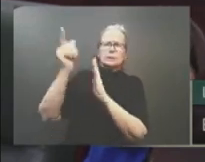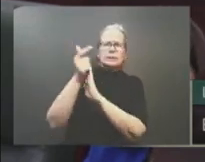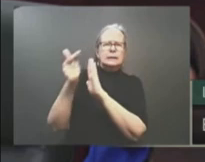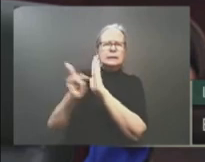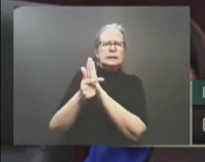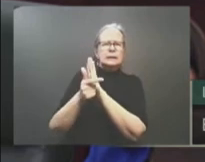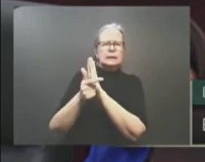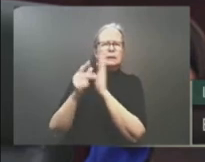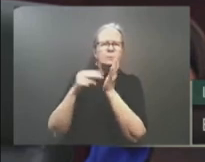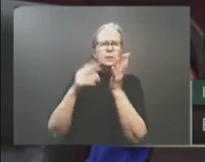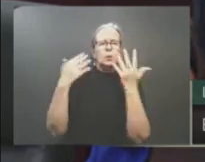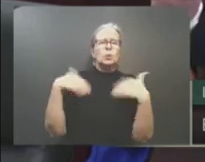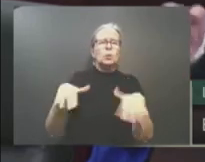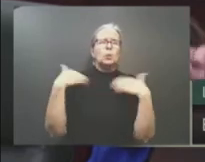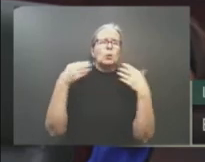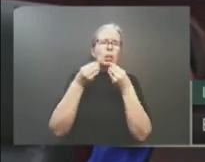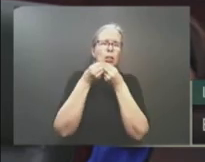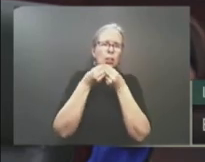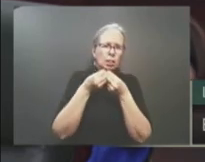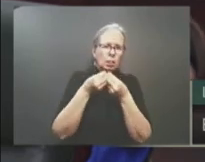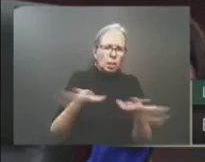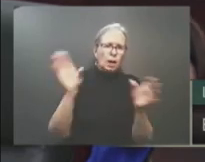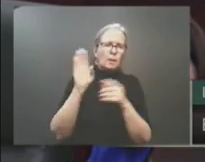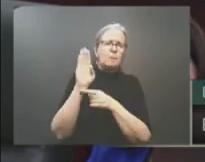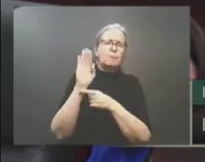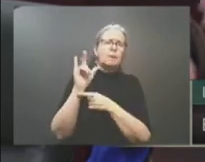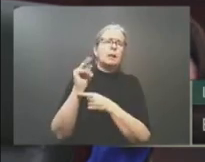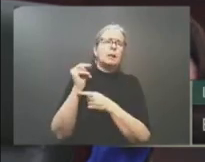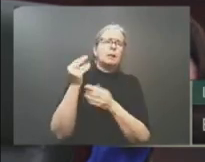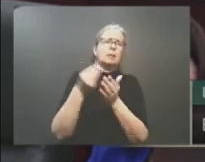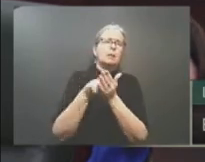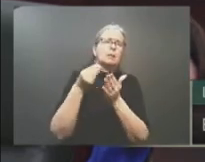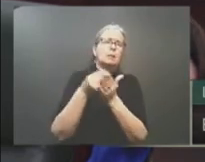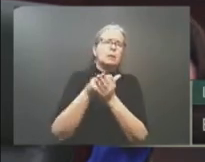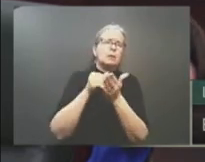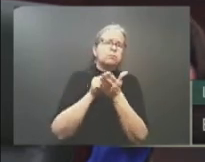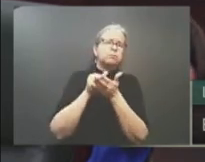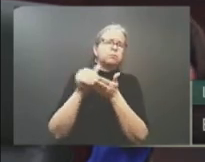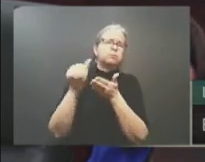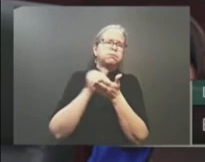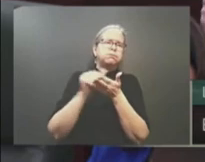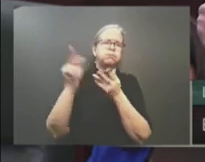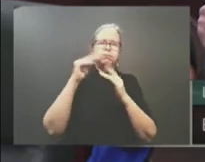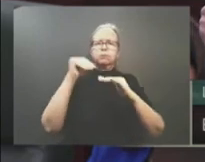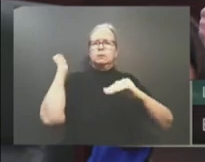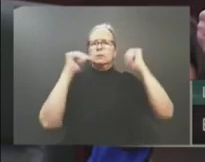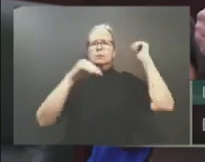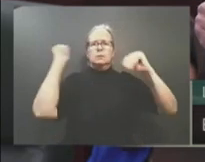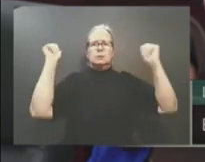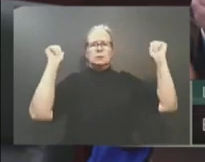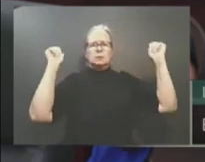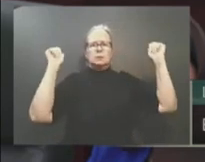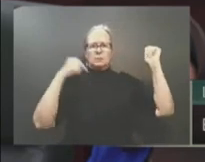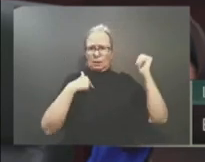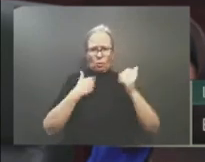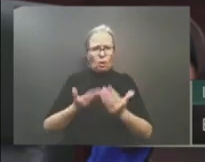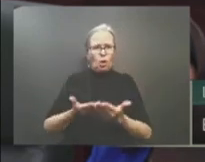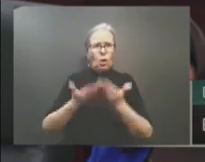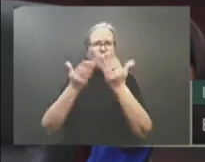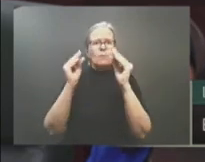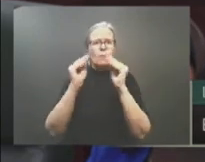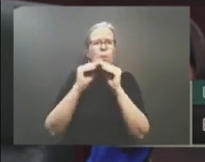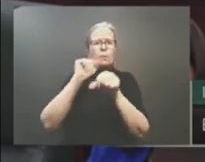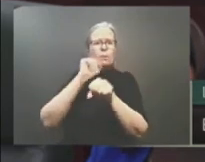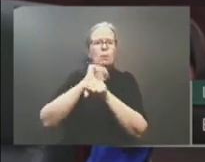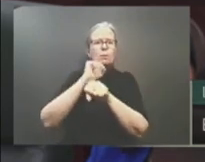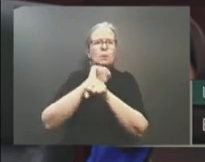investment that would have created more jobs, better paying jobs, and greater financial stability for Canadians, we've turned our back on